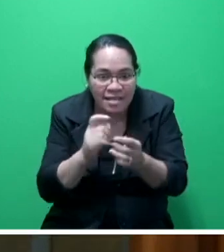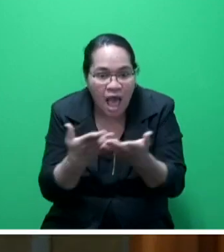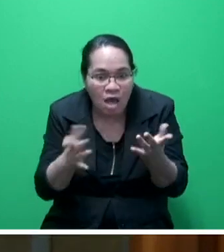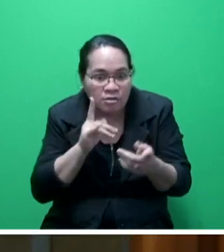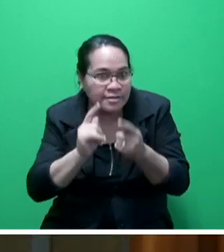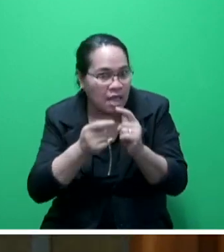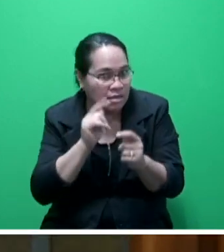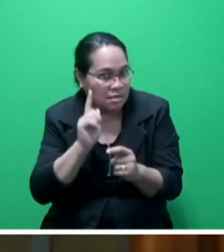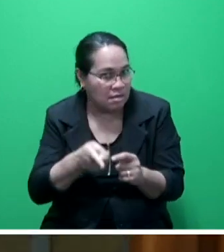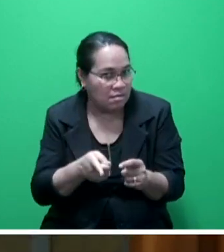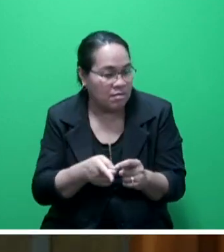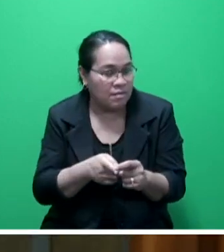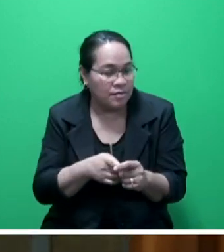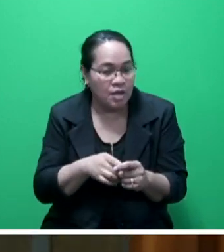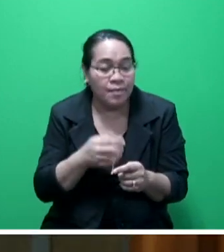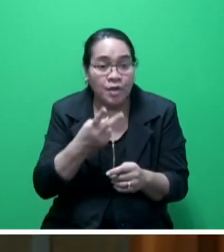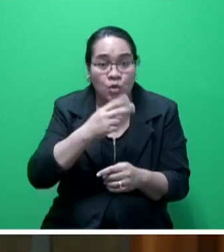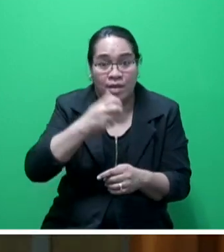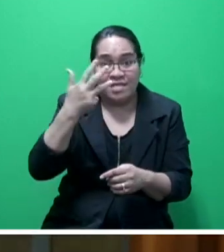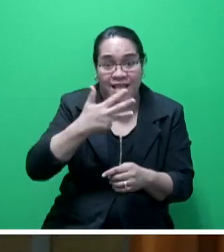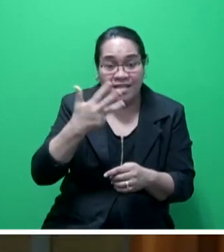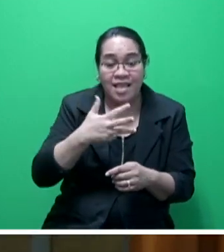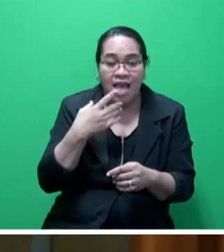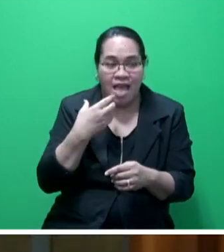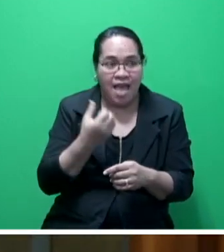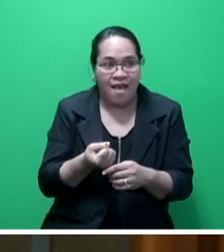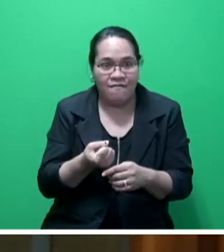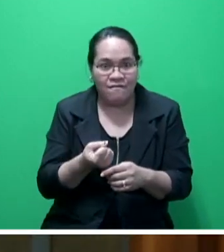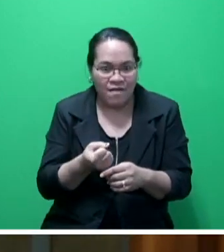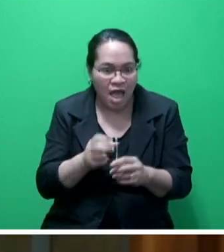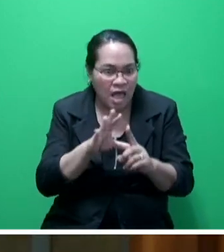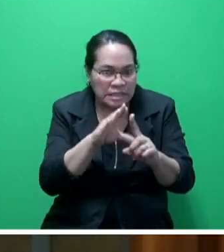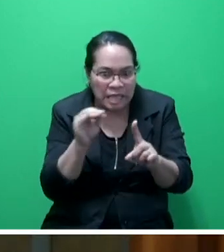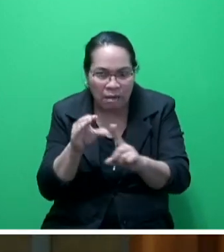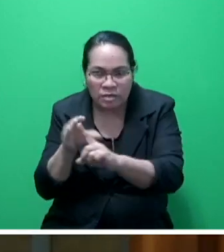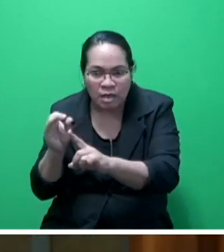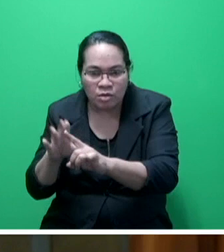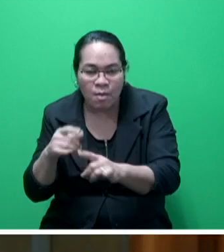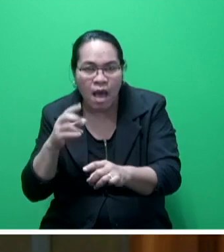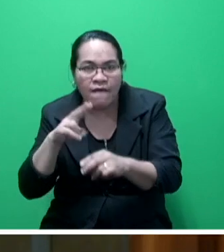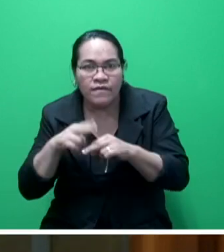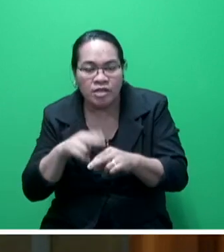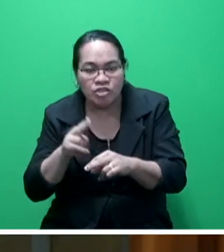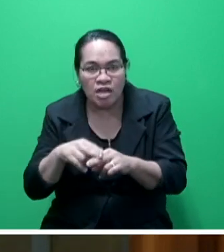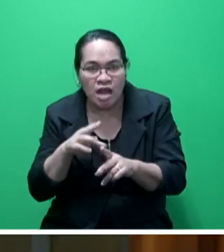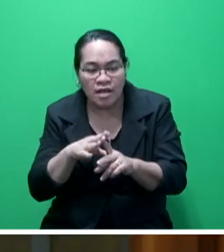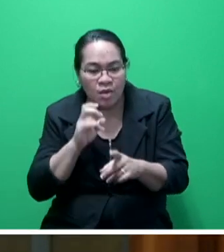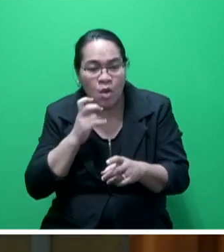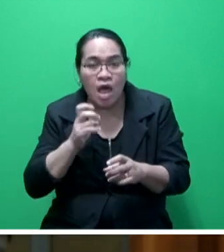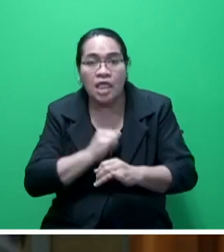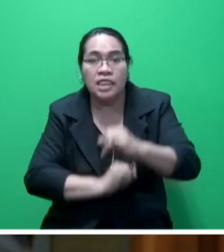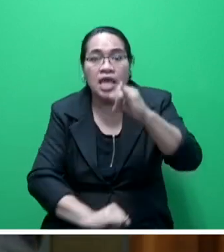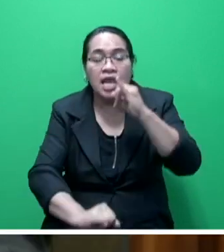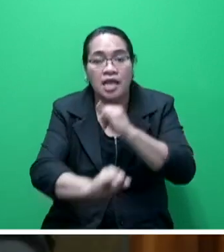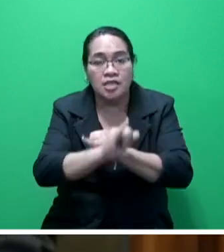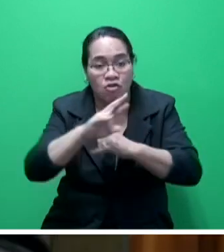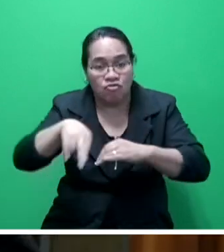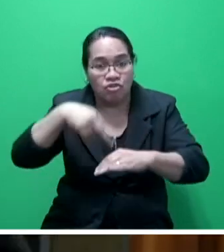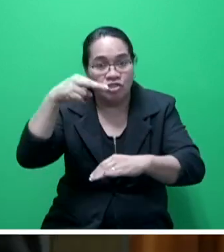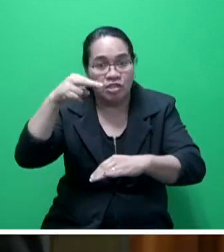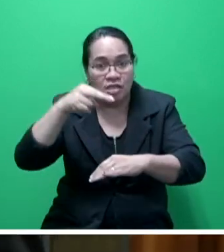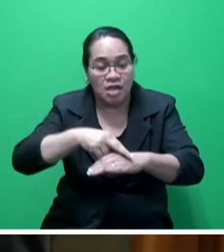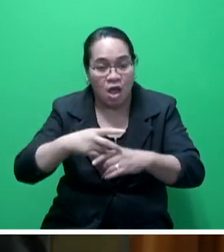For the year 2019, there were 16 urine samples taken from Fijian athletes during the international and regional